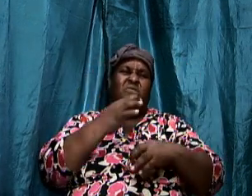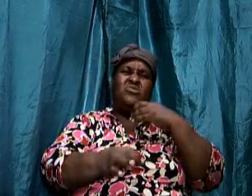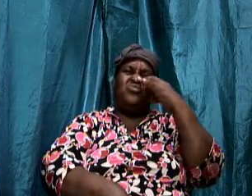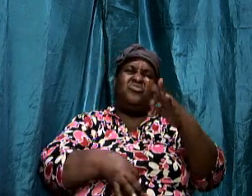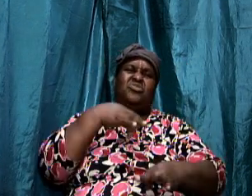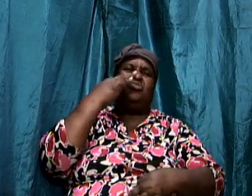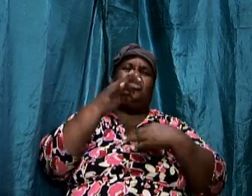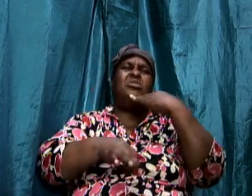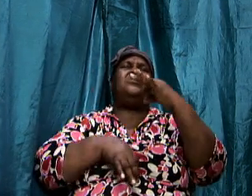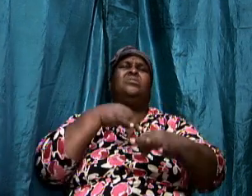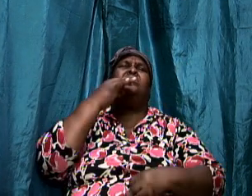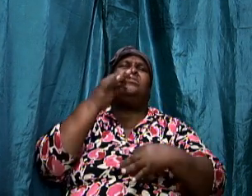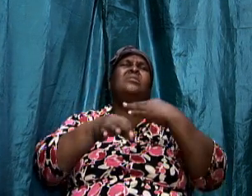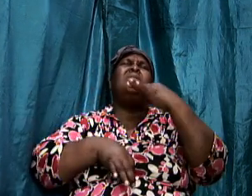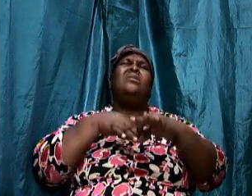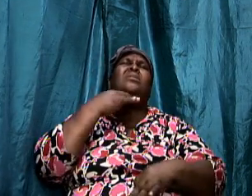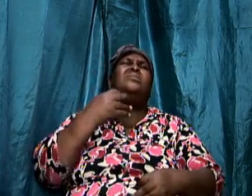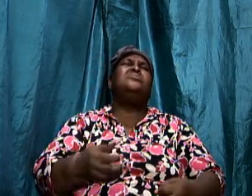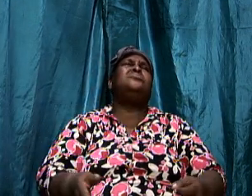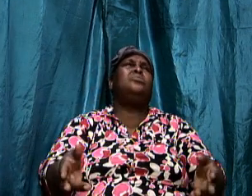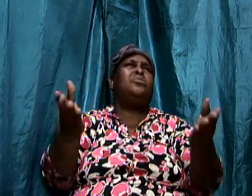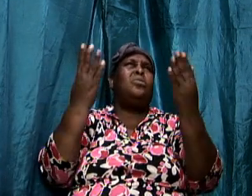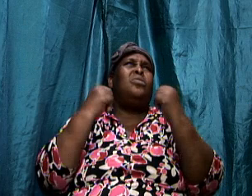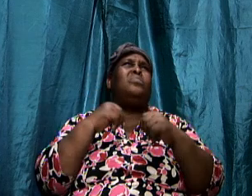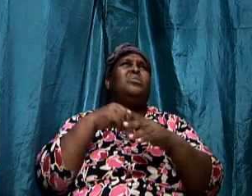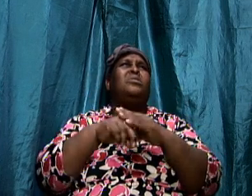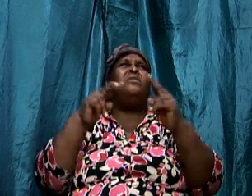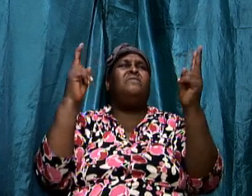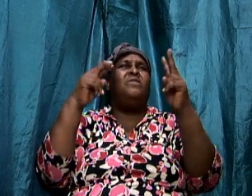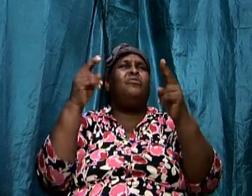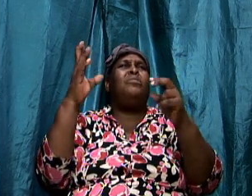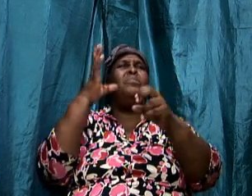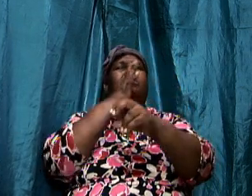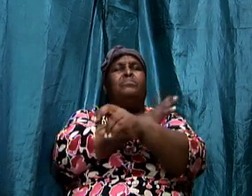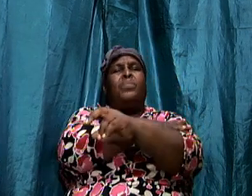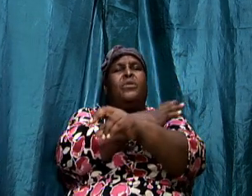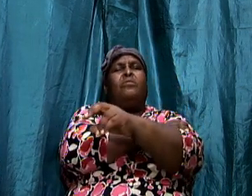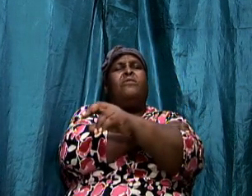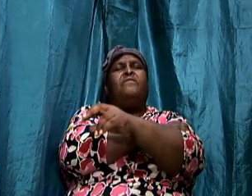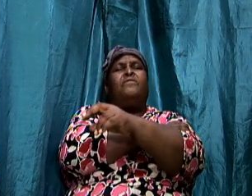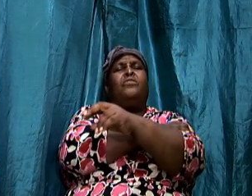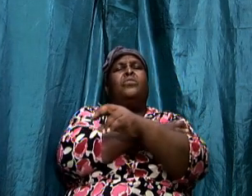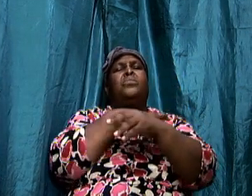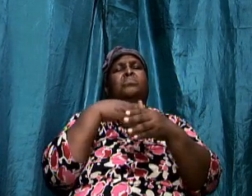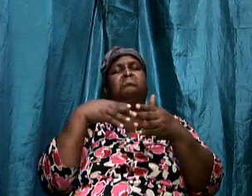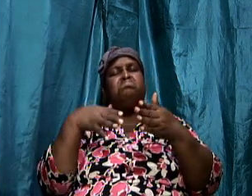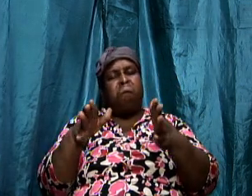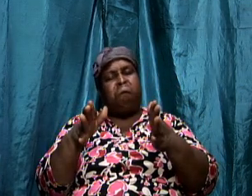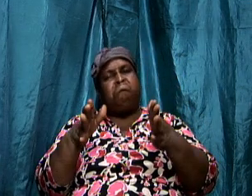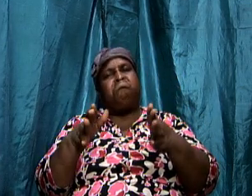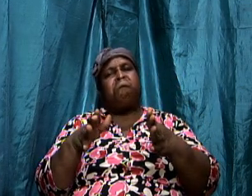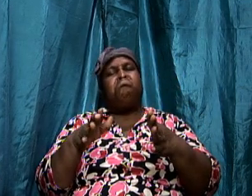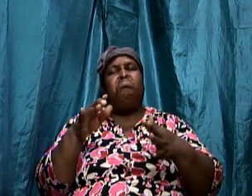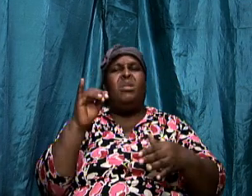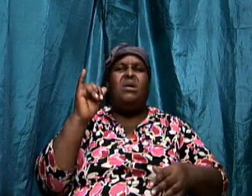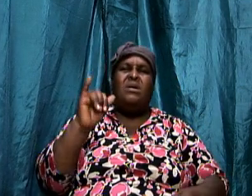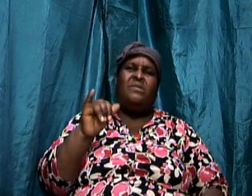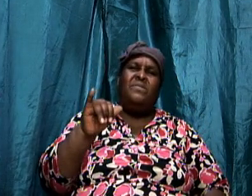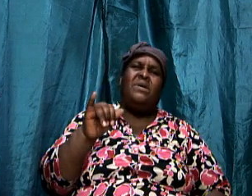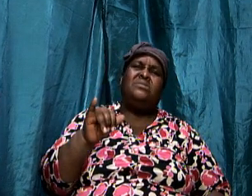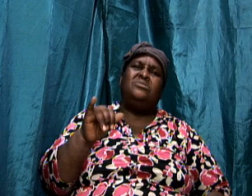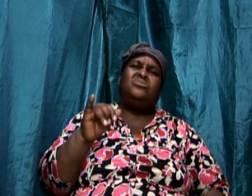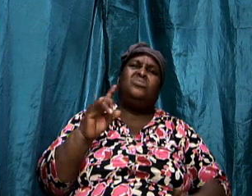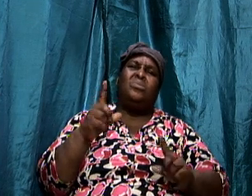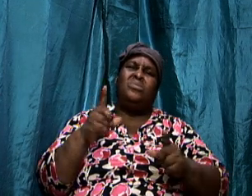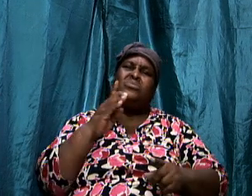in a very powerful powerful way and that is going